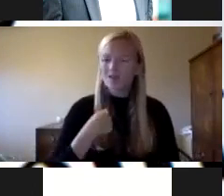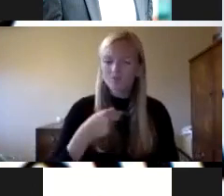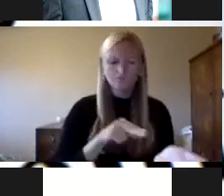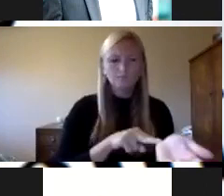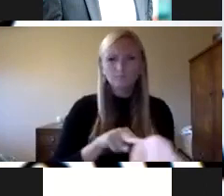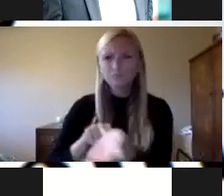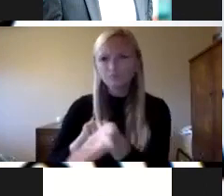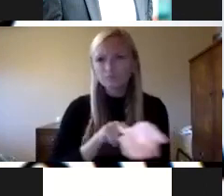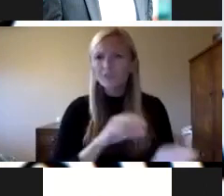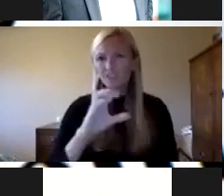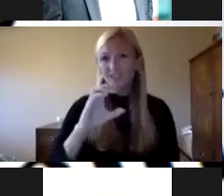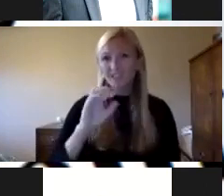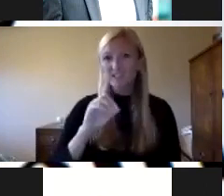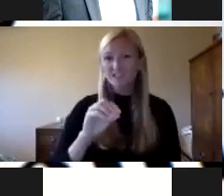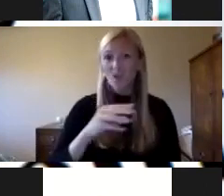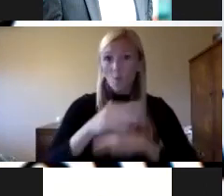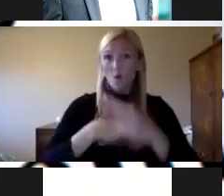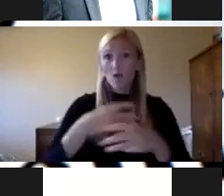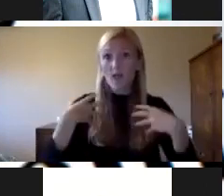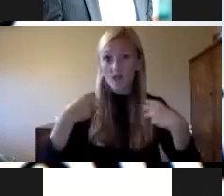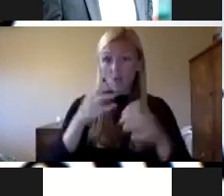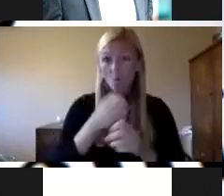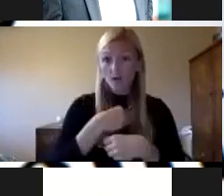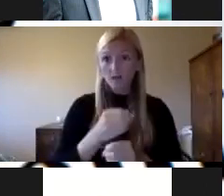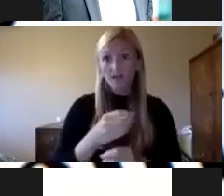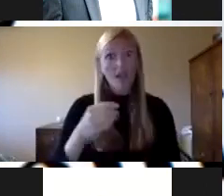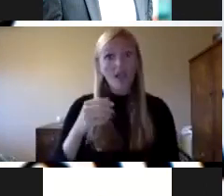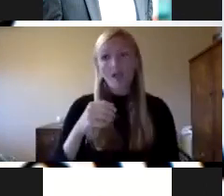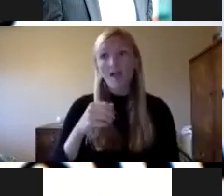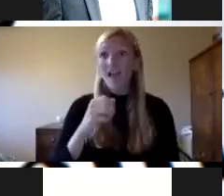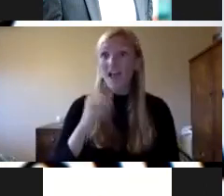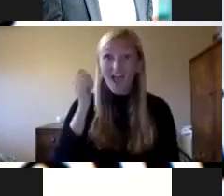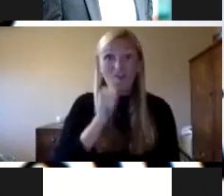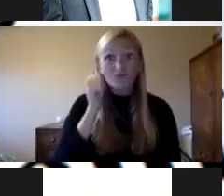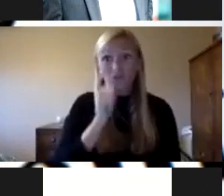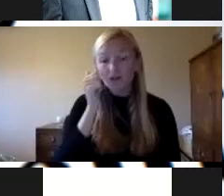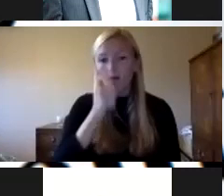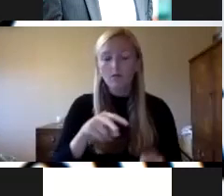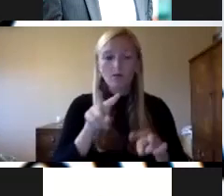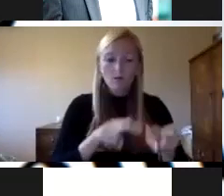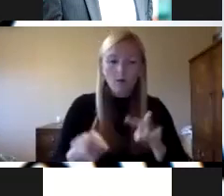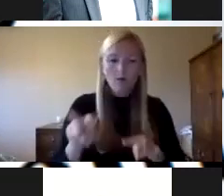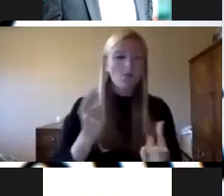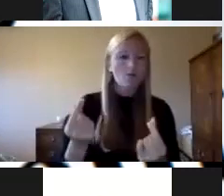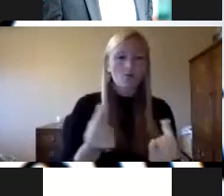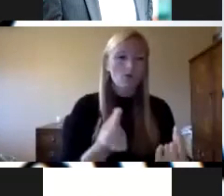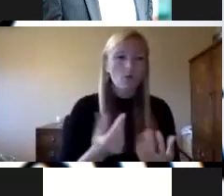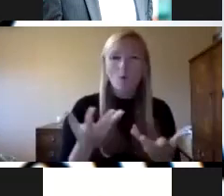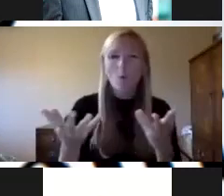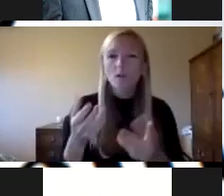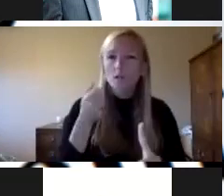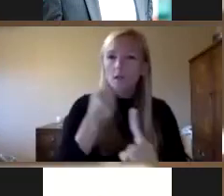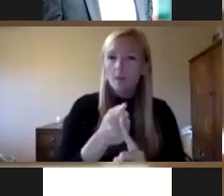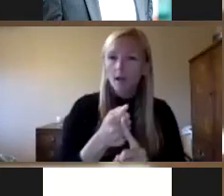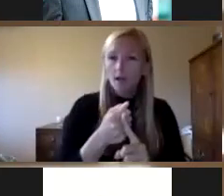cdc and world health organization at least uh every second day if not every day just to see what's happening and how that could potentially impact ourselves